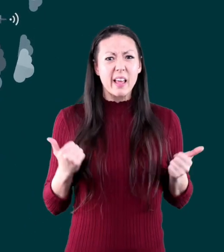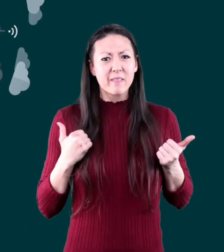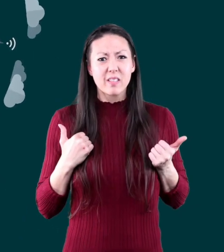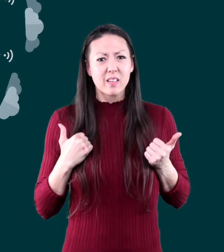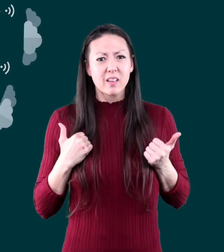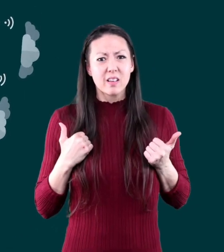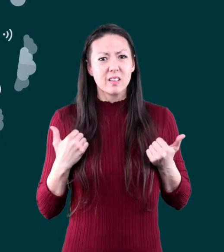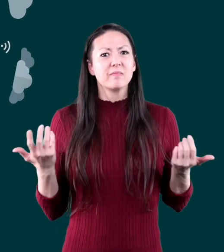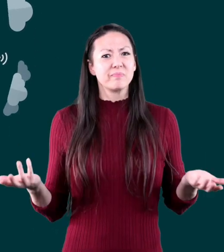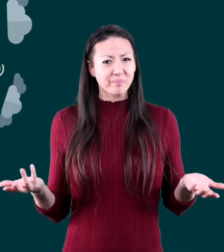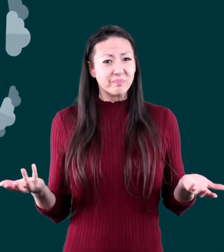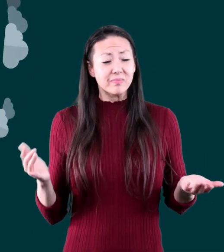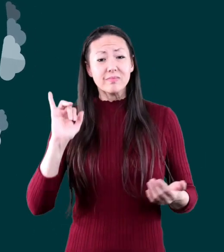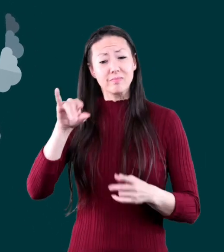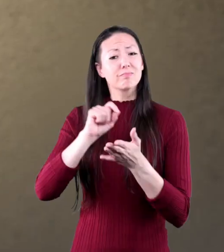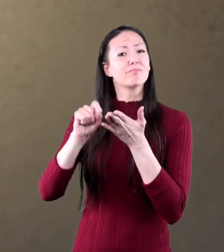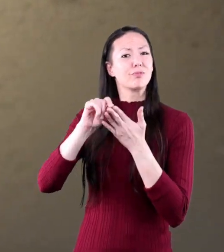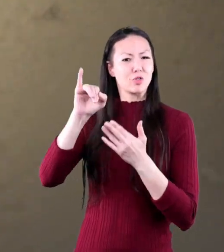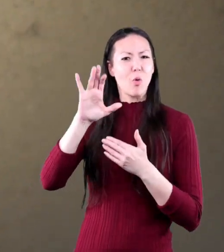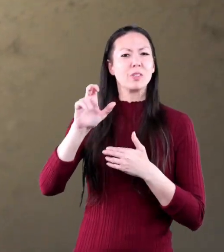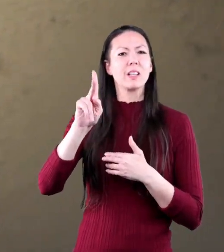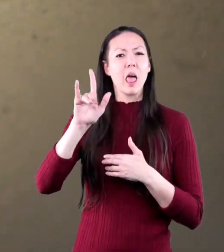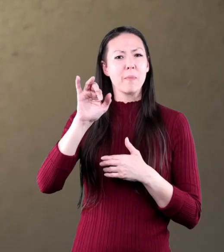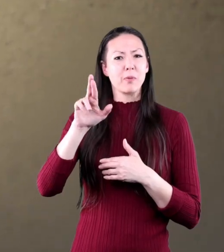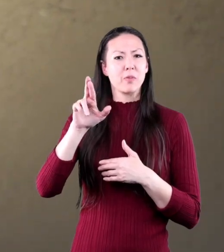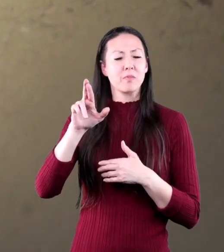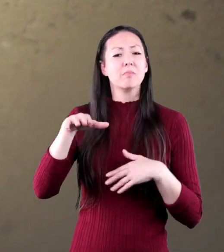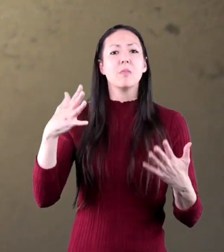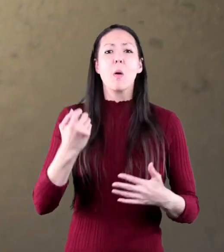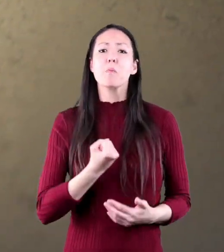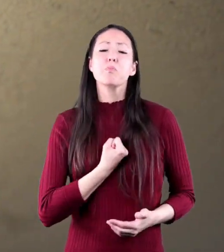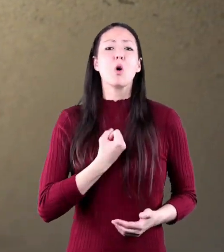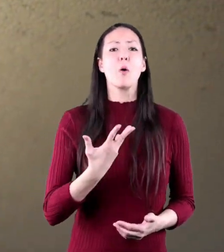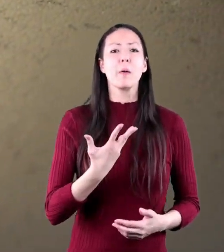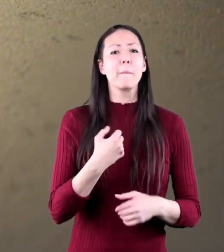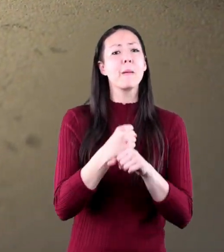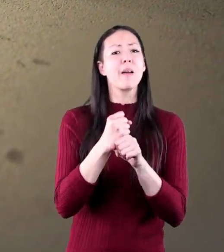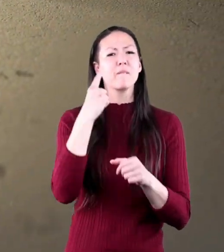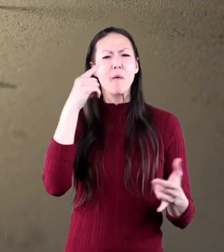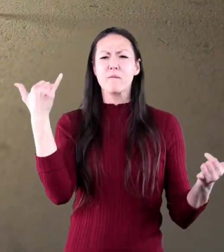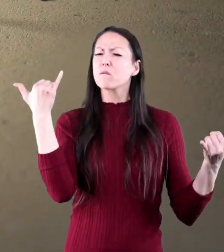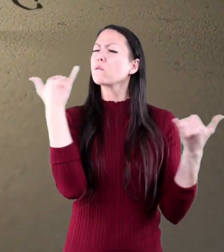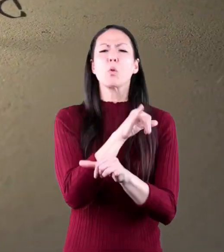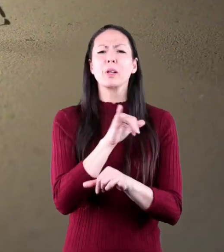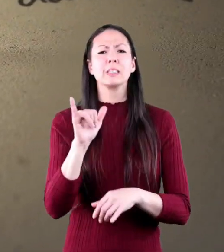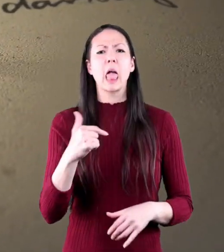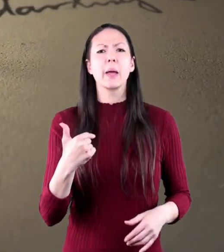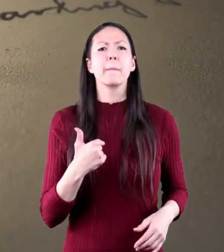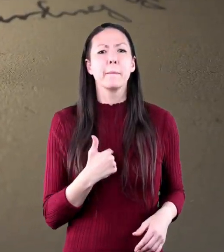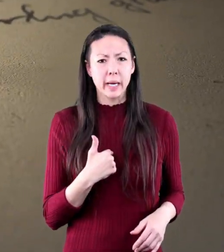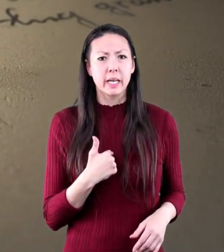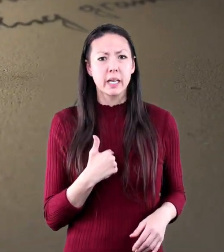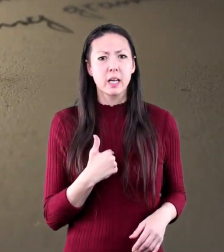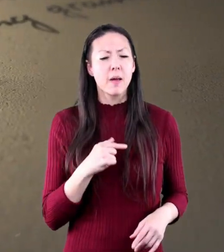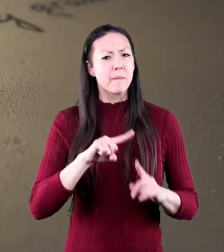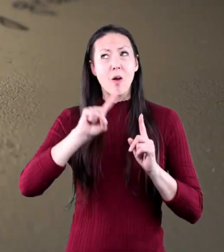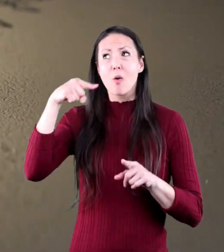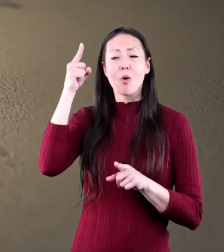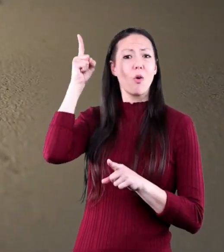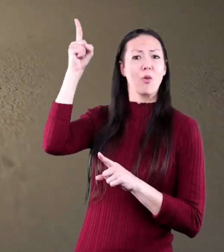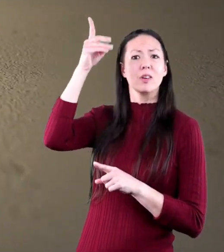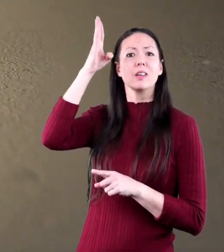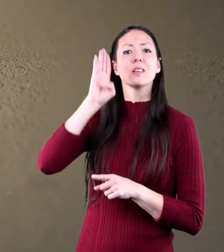exist without trees all around us. As Joyce Kilmer would say, poems are made by fools like me,